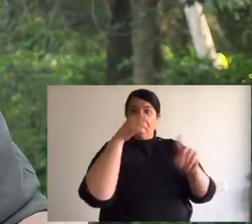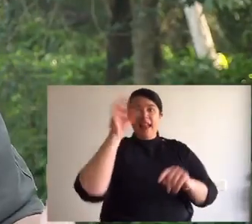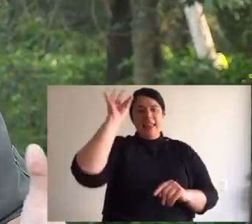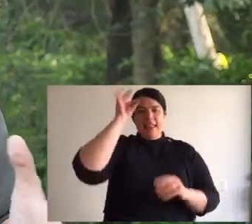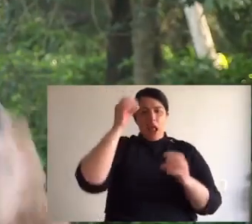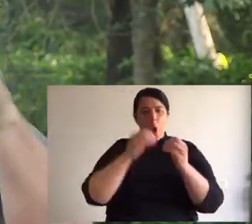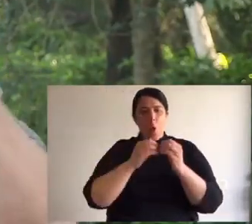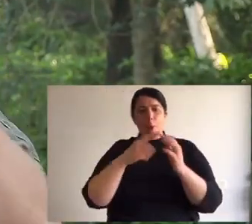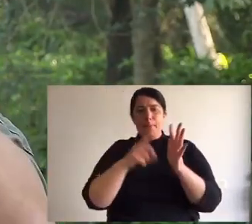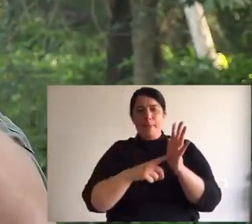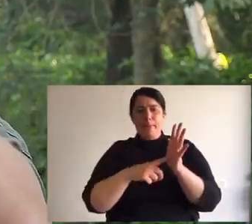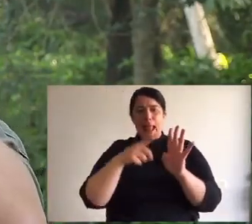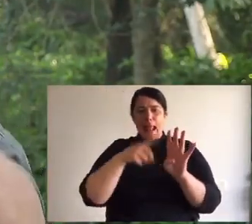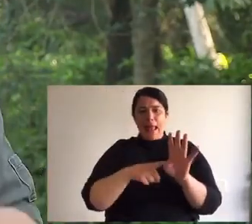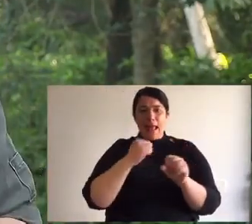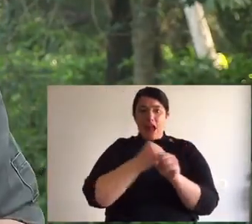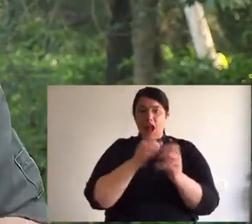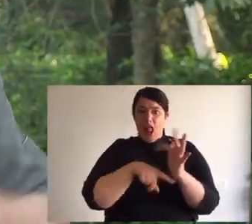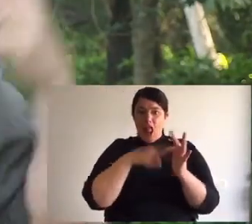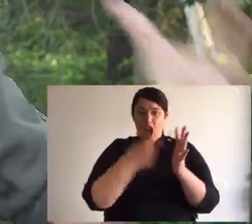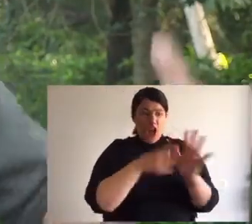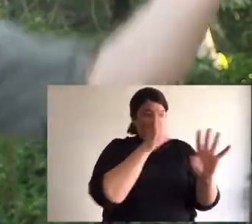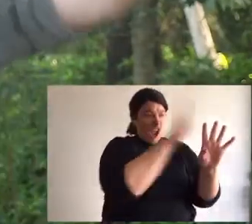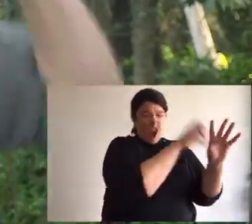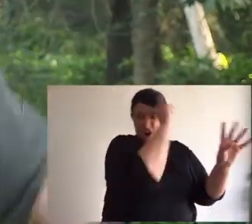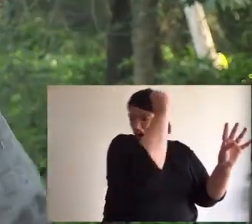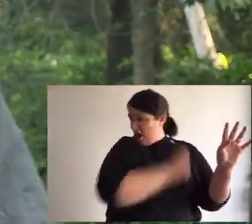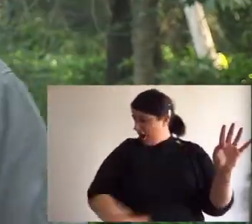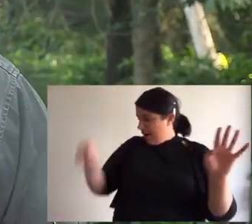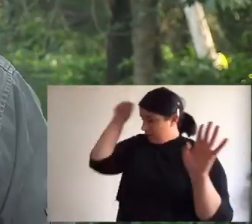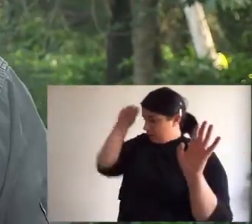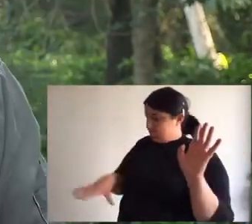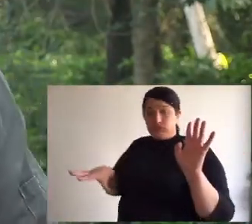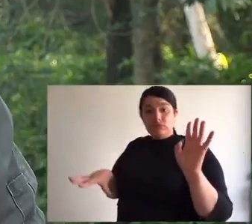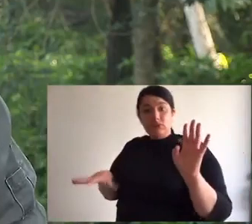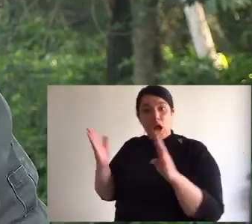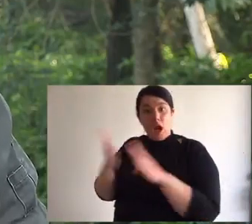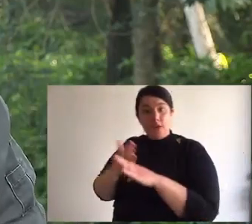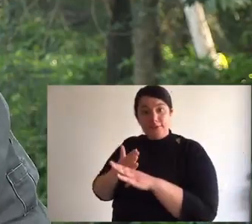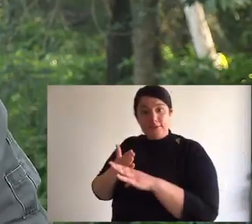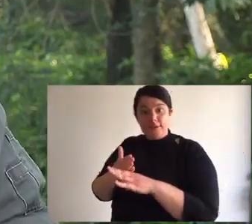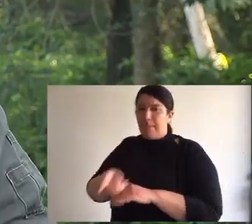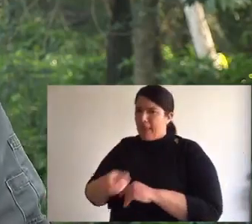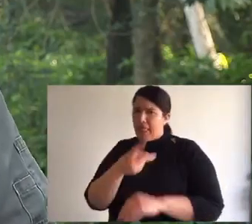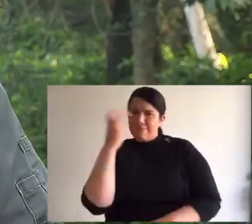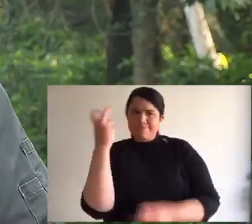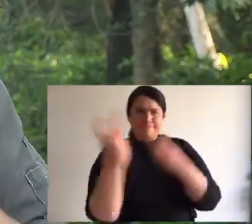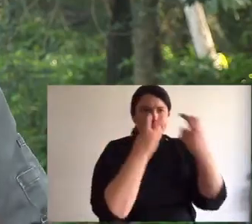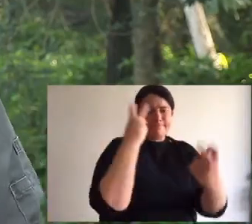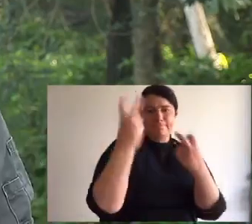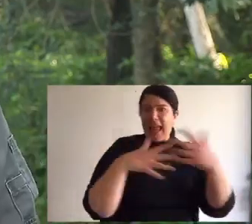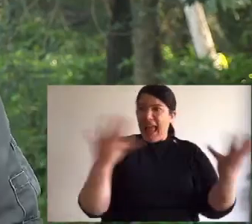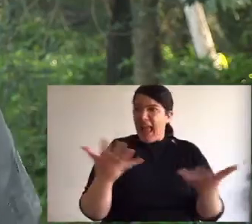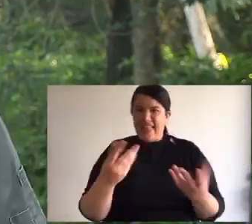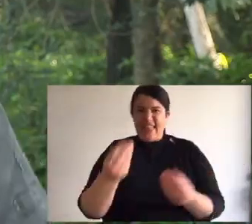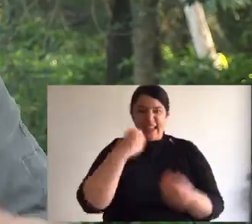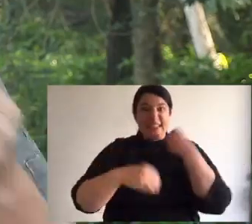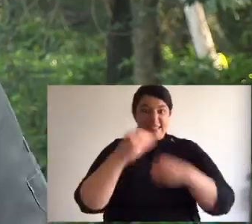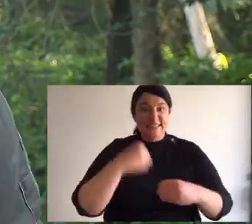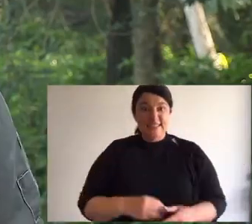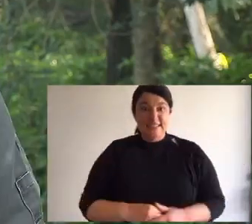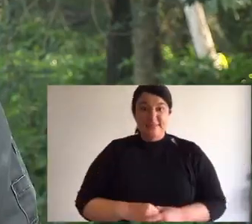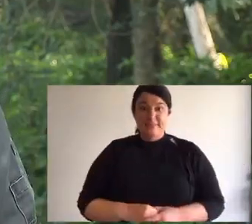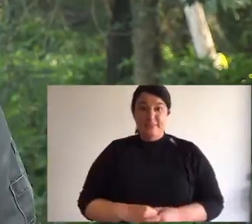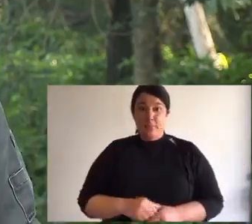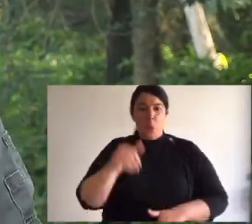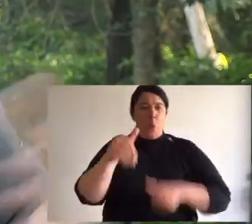belly glider. That's one of our larger gliders. Grab it, rip it out, take it and store it somewhere. But they will actively hunt anything that